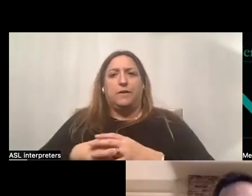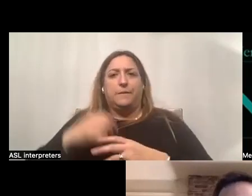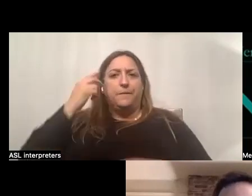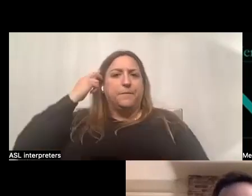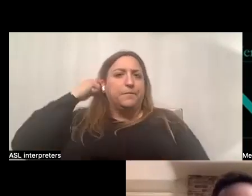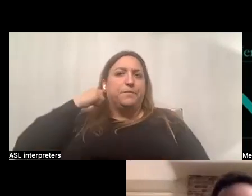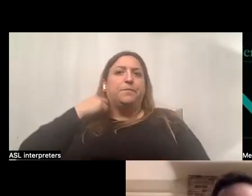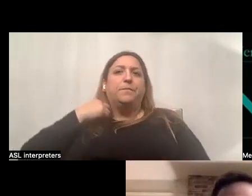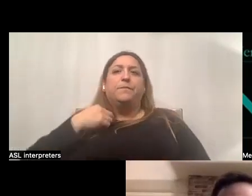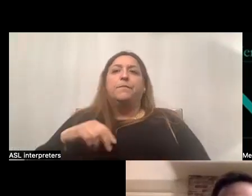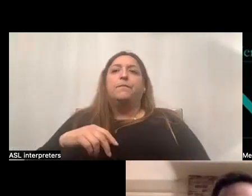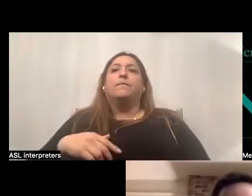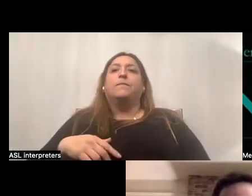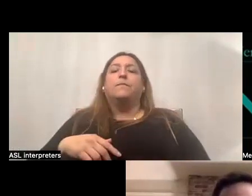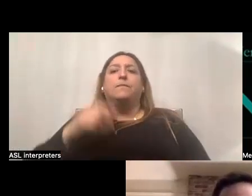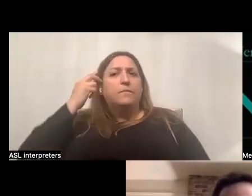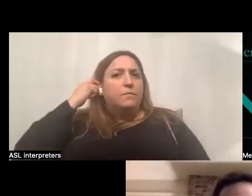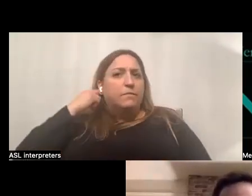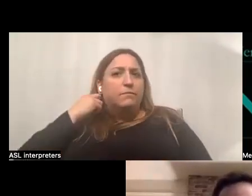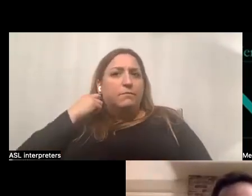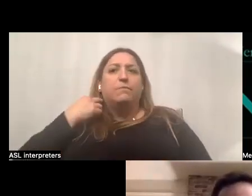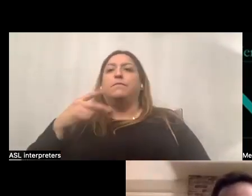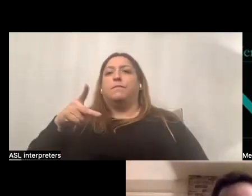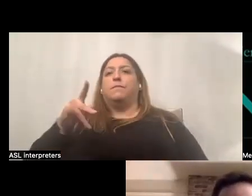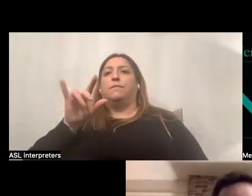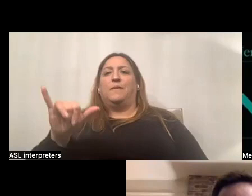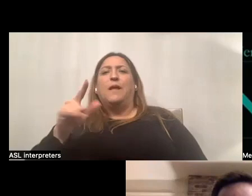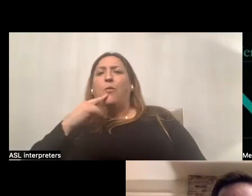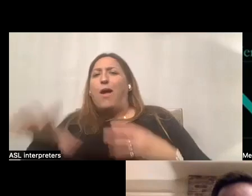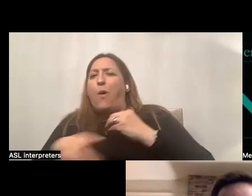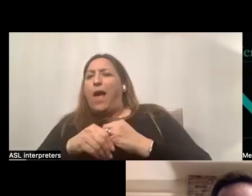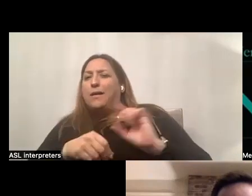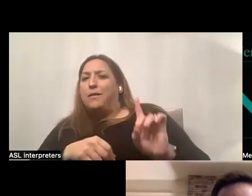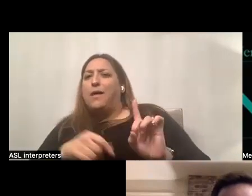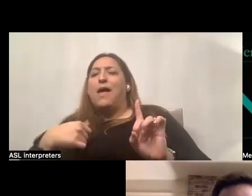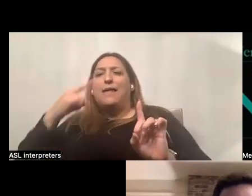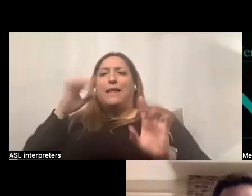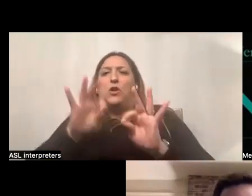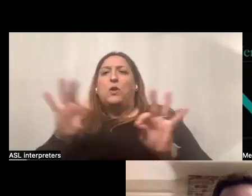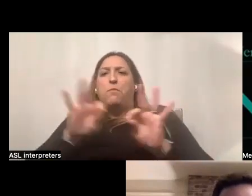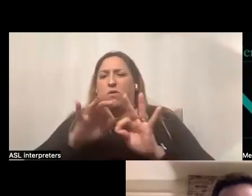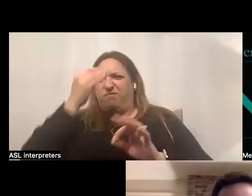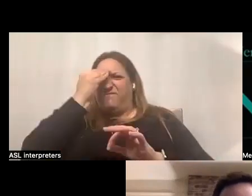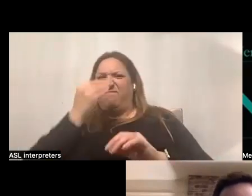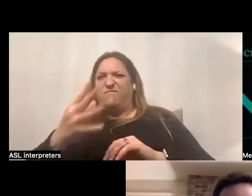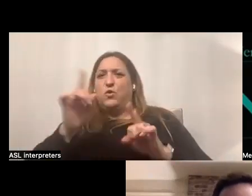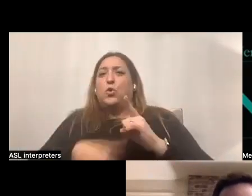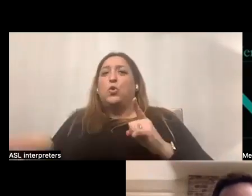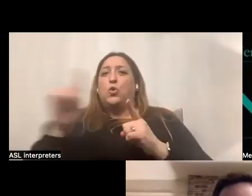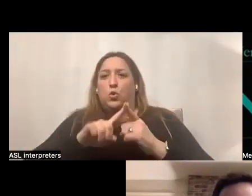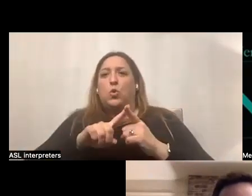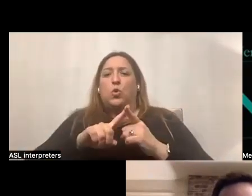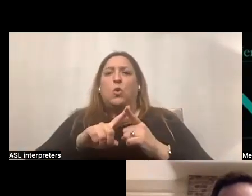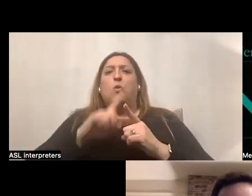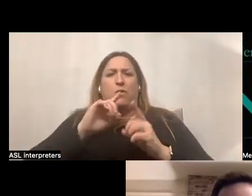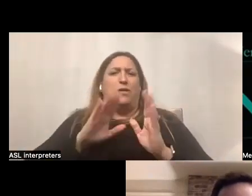I'm sorry. Go ahead, Patty. I just wanted to add that I think that it's important to note that circles will ebb and flow over time.